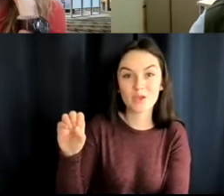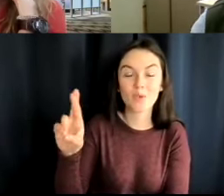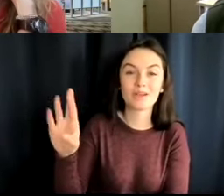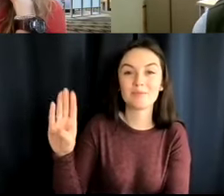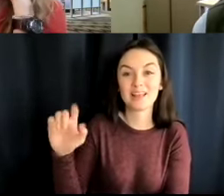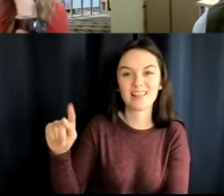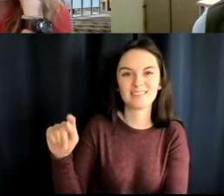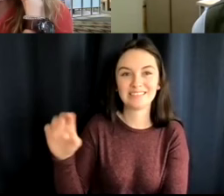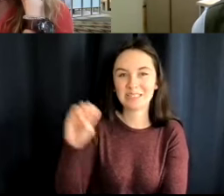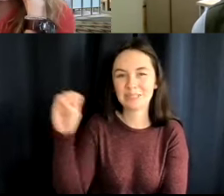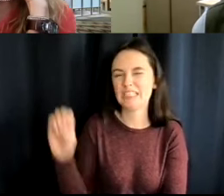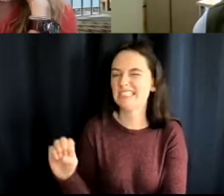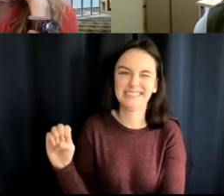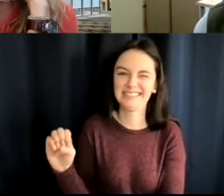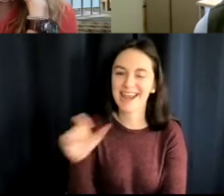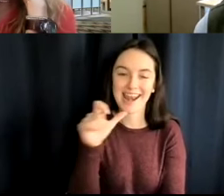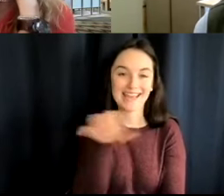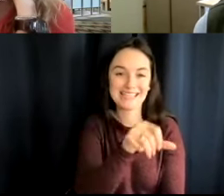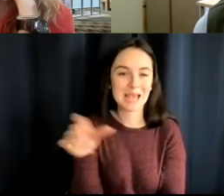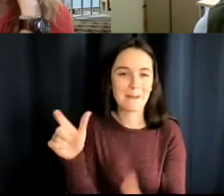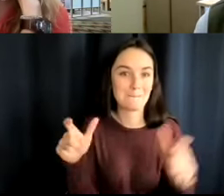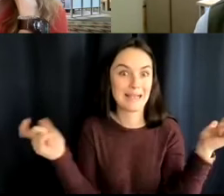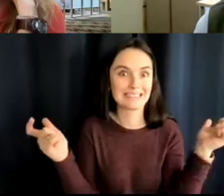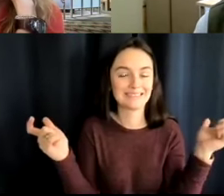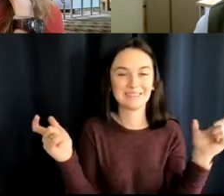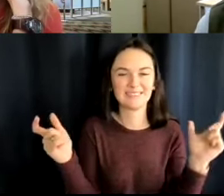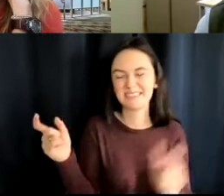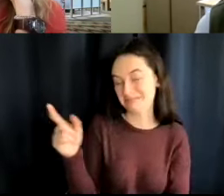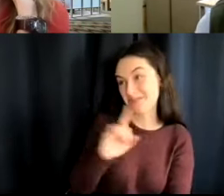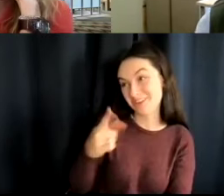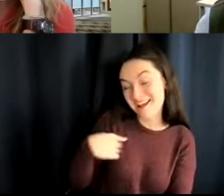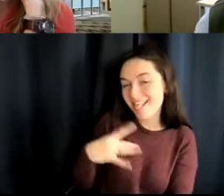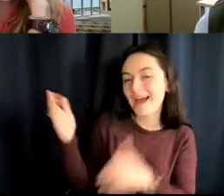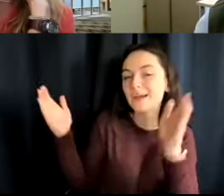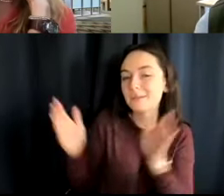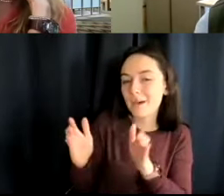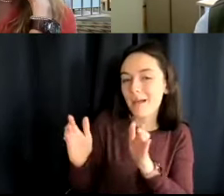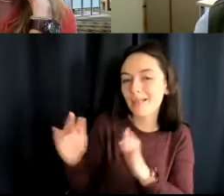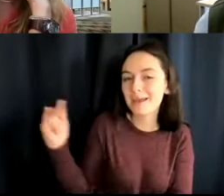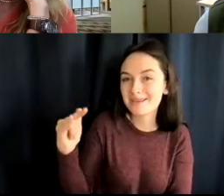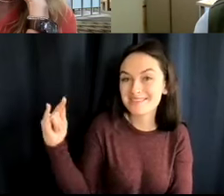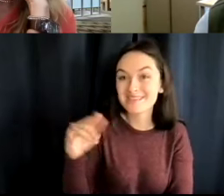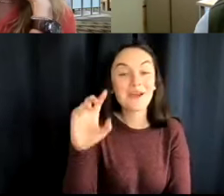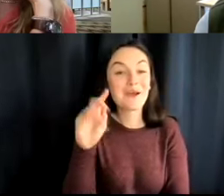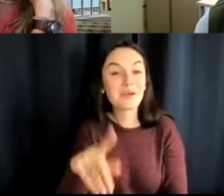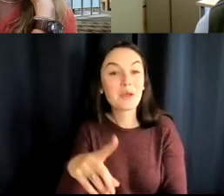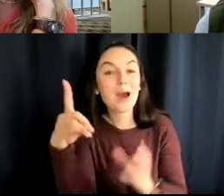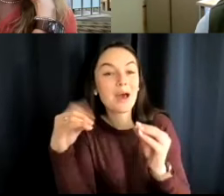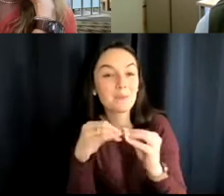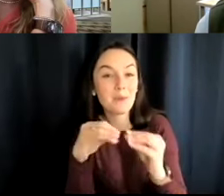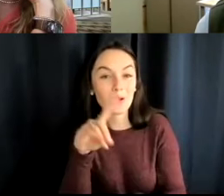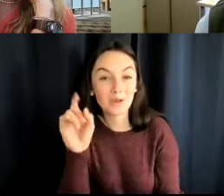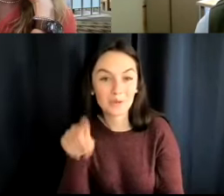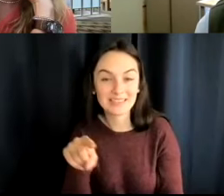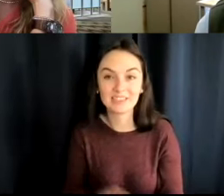It's little shorter. I like a smaller airport. Yeah, right. Um, okay. We'll take one more question.